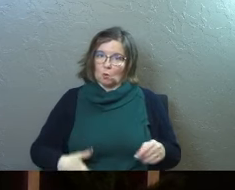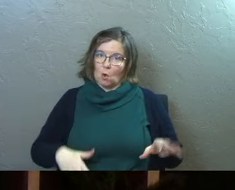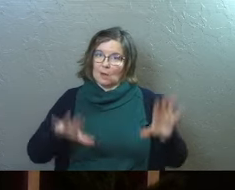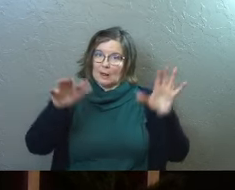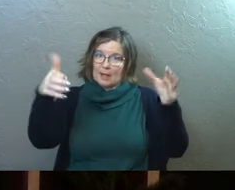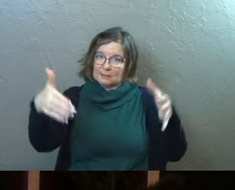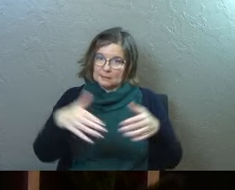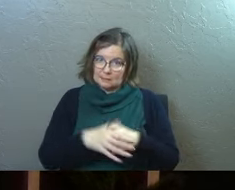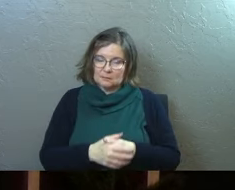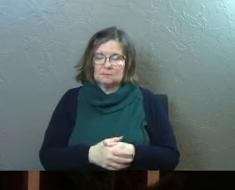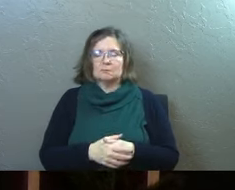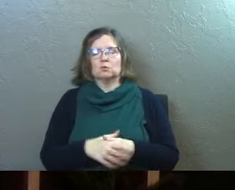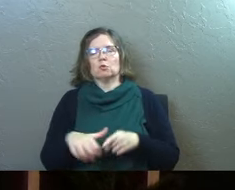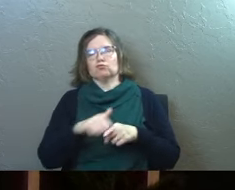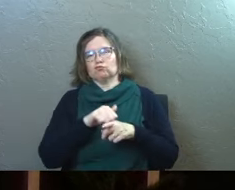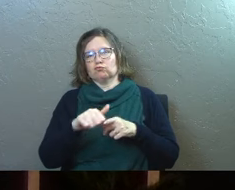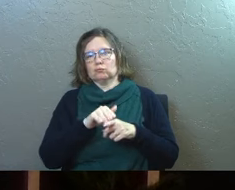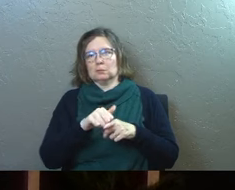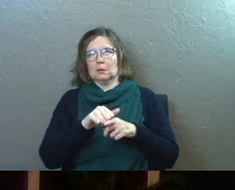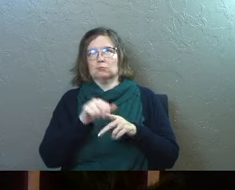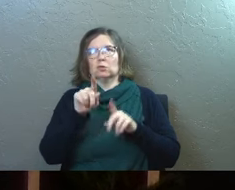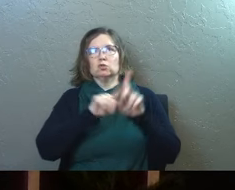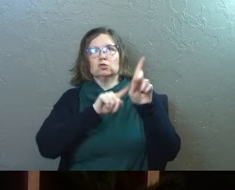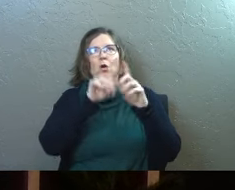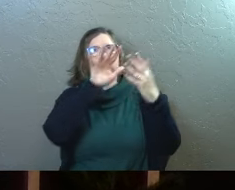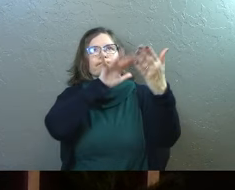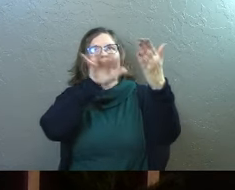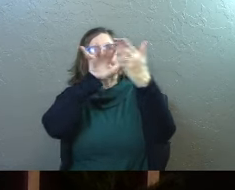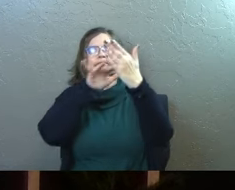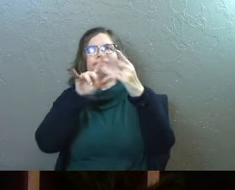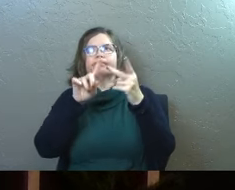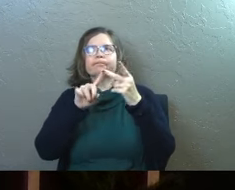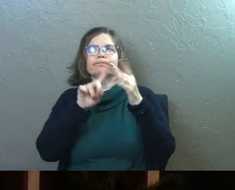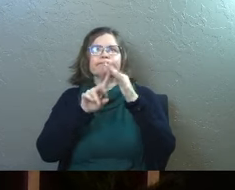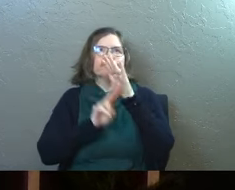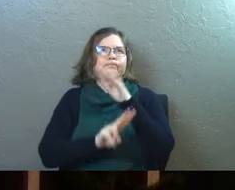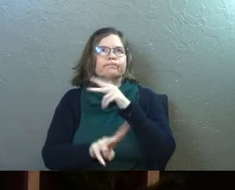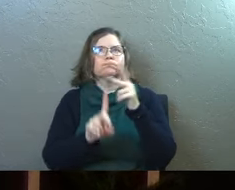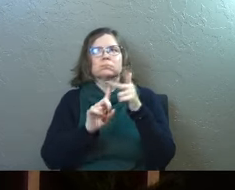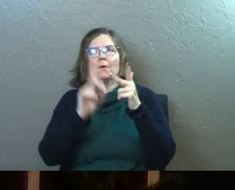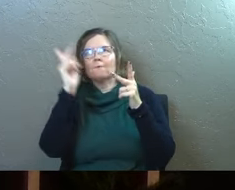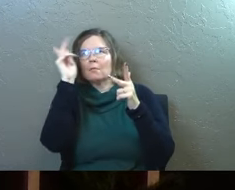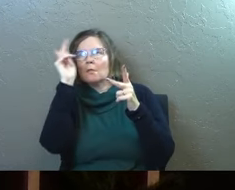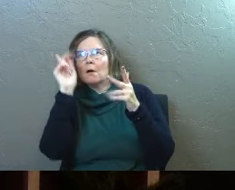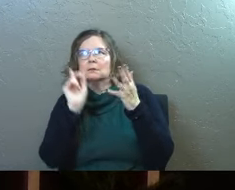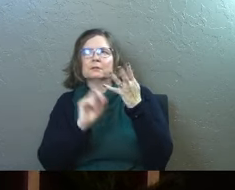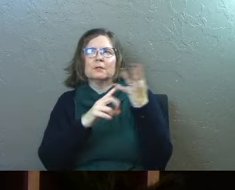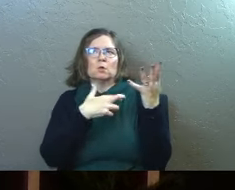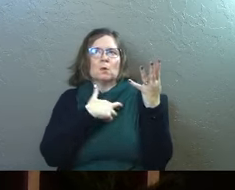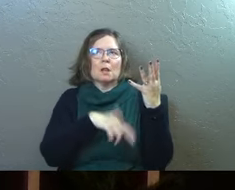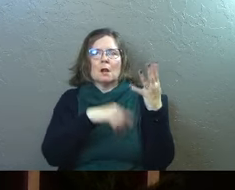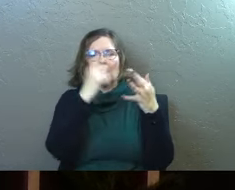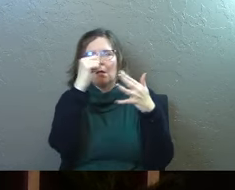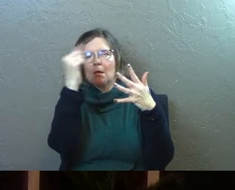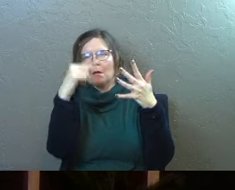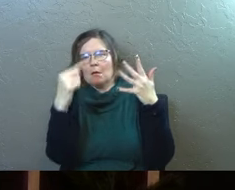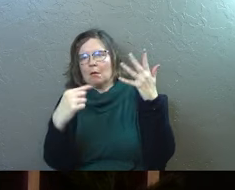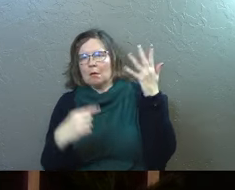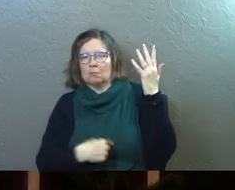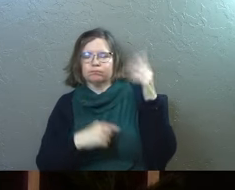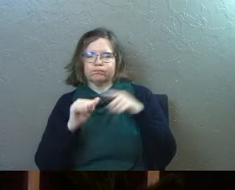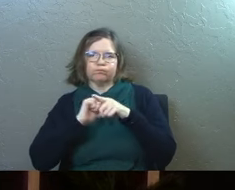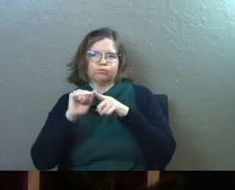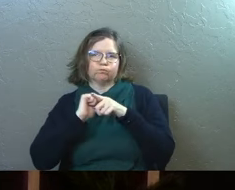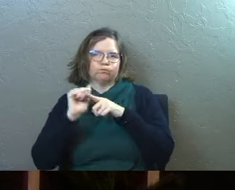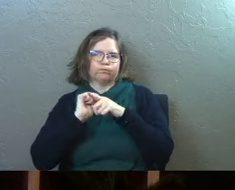class. And so they were trained in astronomy and, and astrology and philosophy and, and religion. They were trained in all of